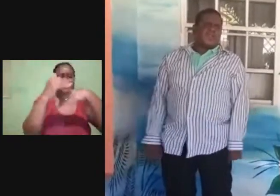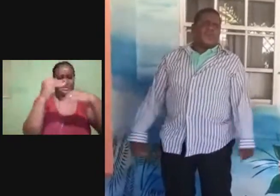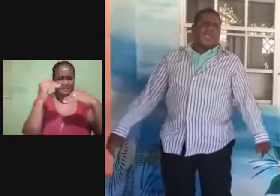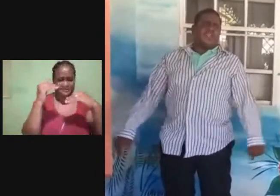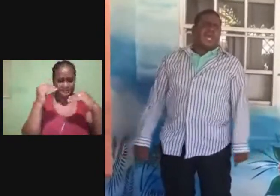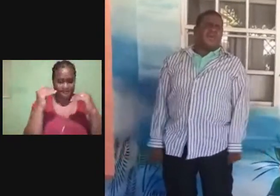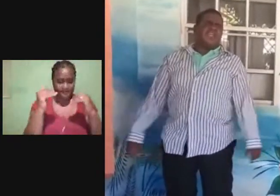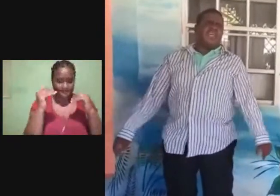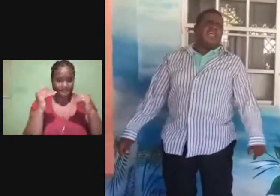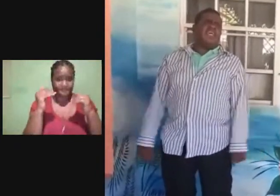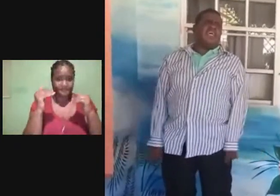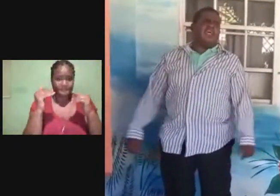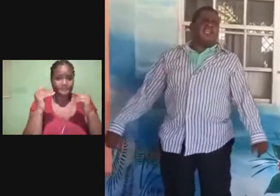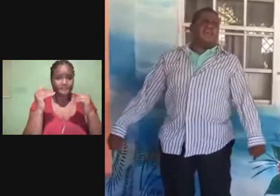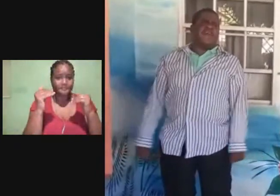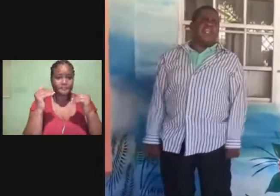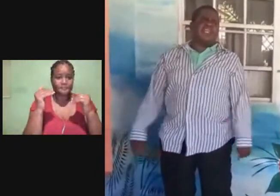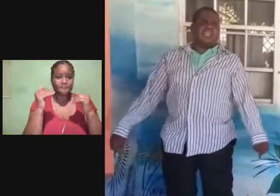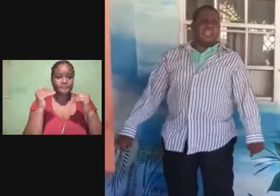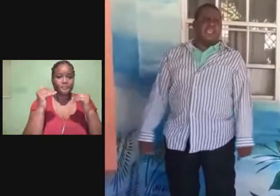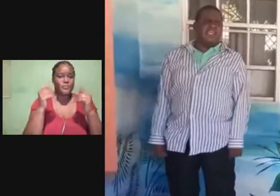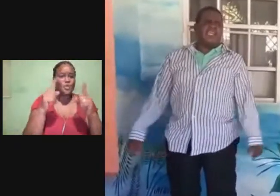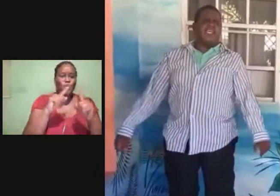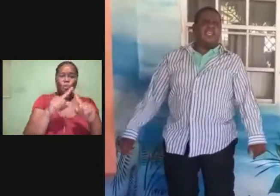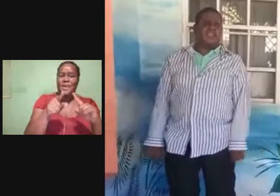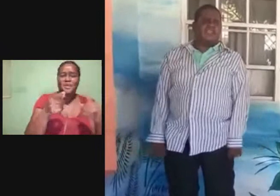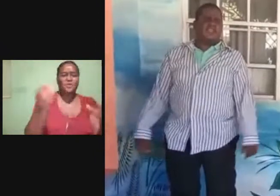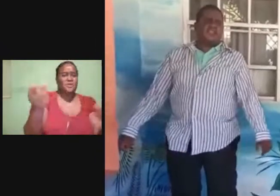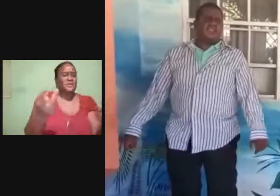When you're down in the valley,